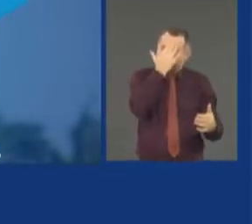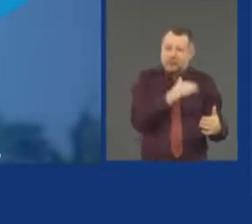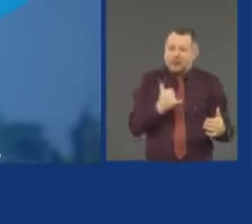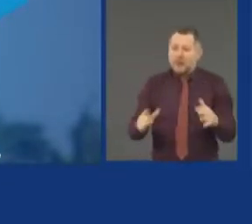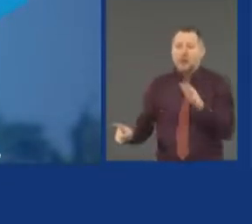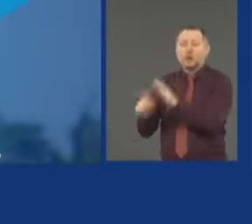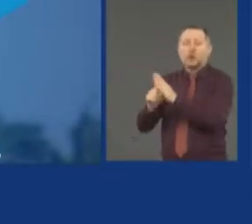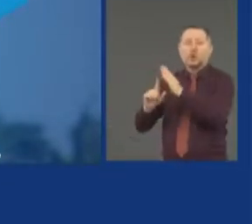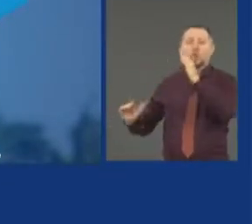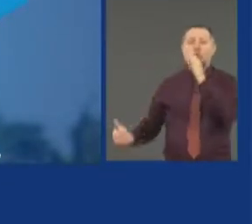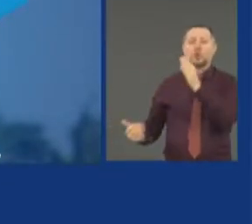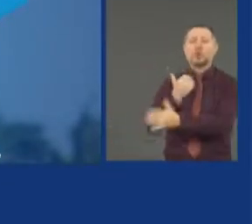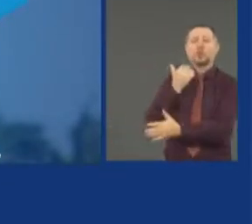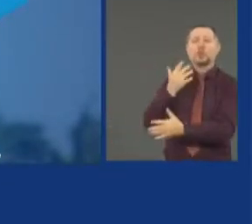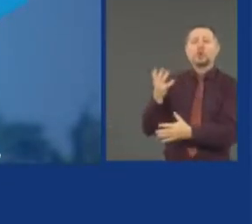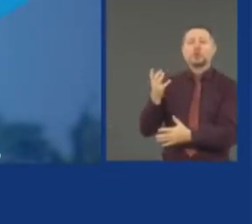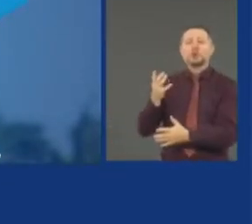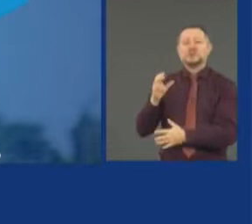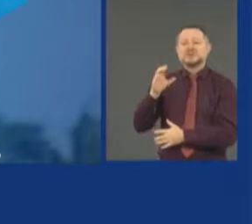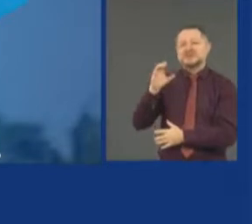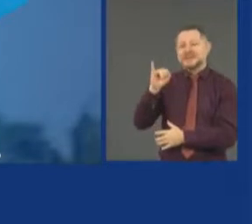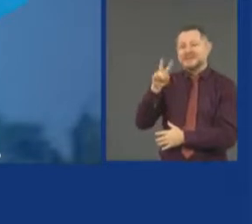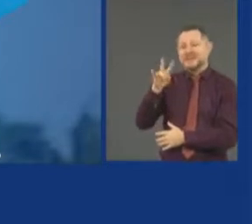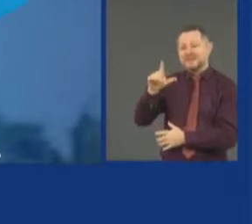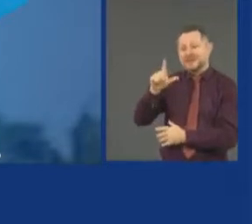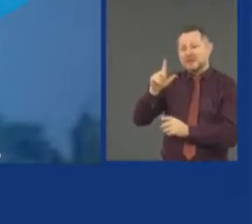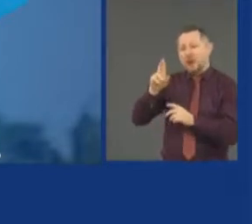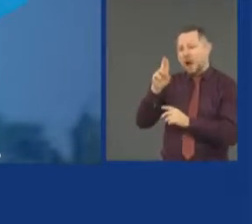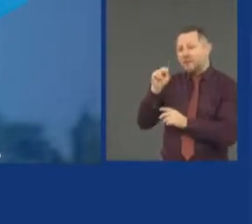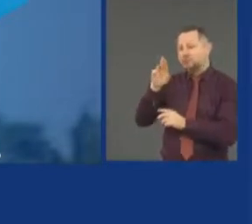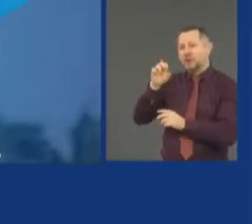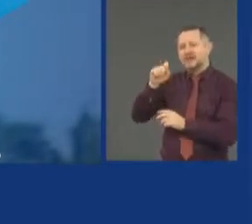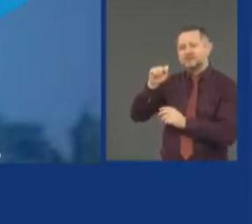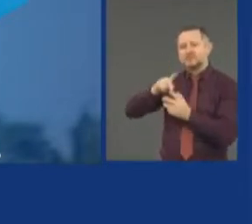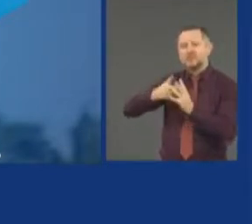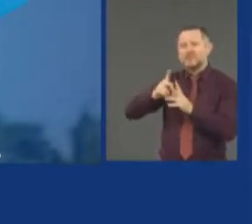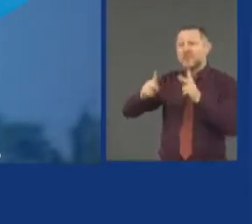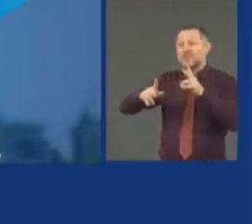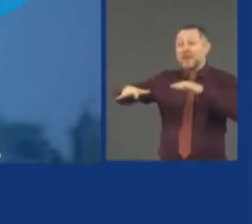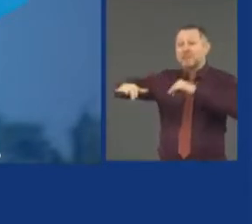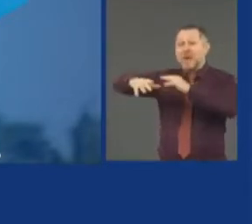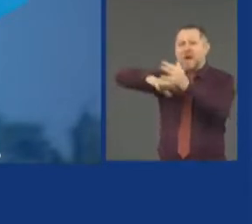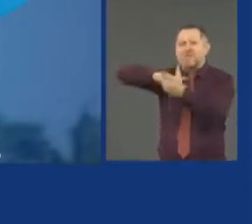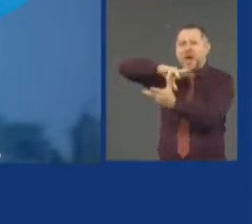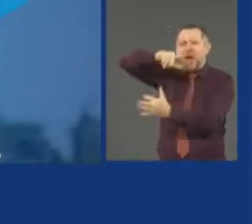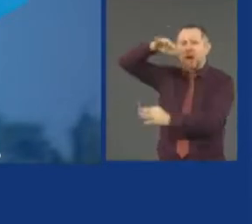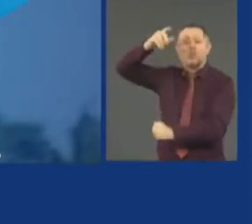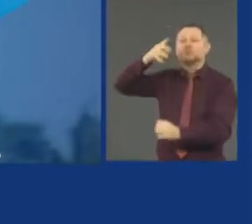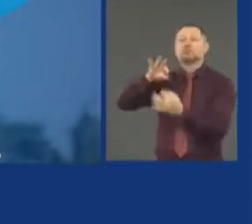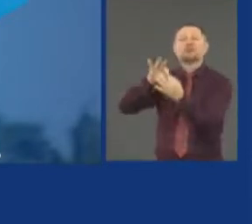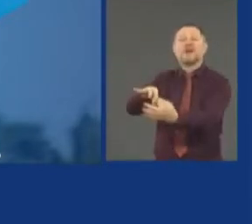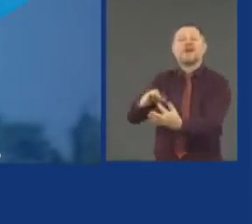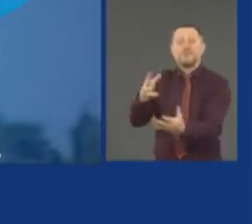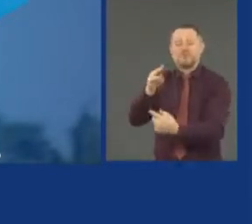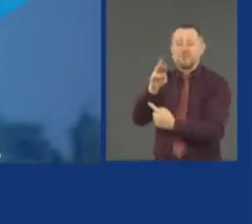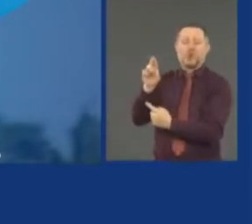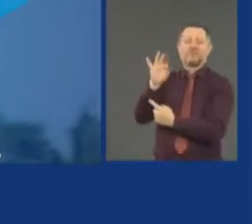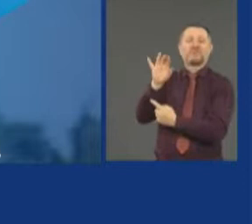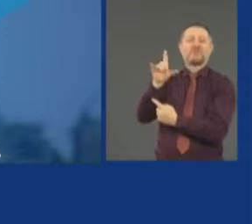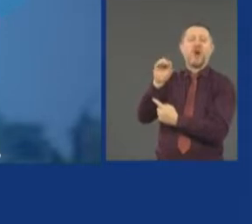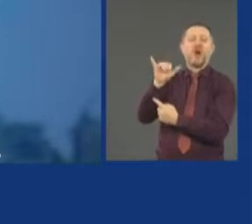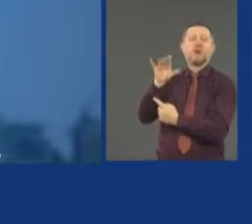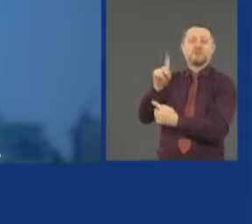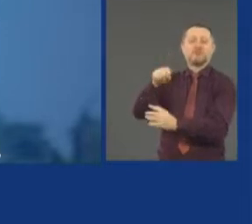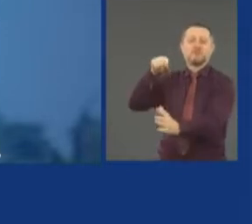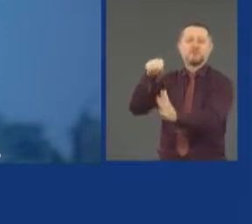which is the civil unrest from the murder of Mr. Floyd. I believe that's what it was. I believe it was a